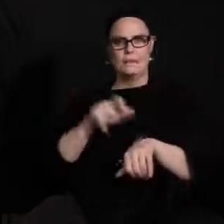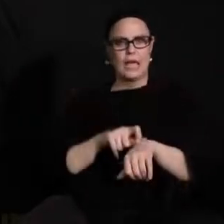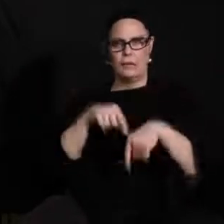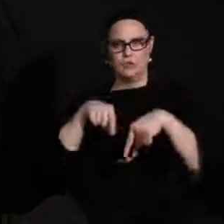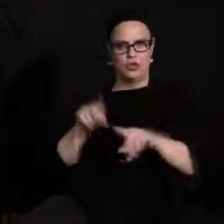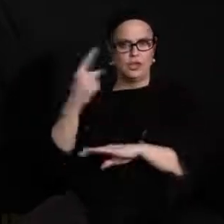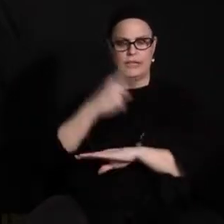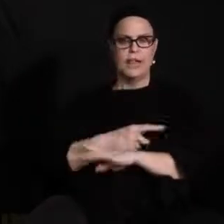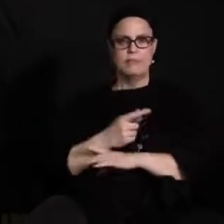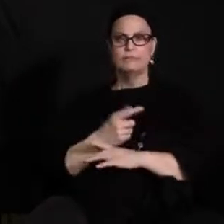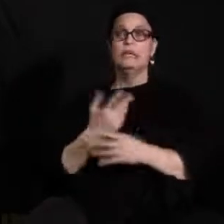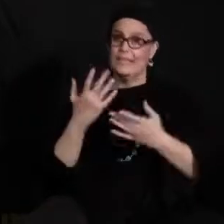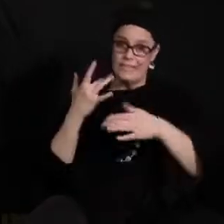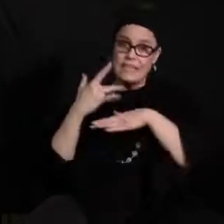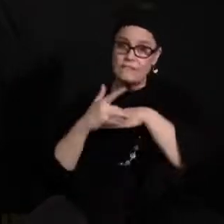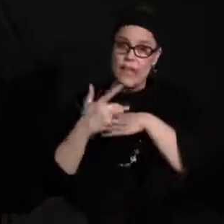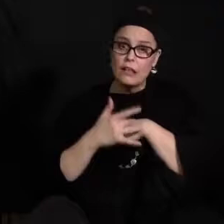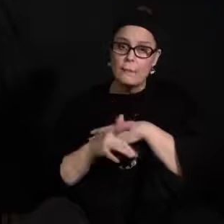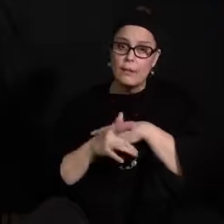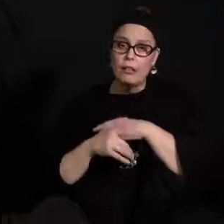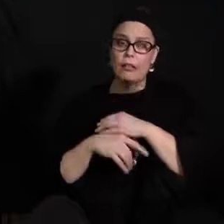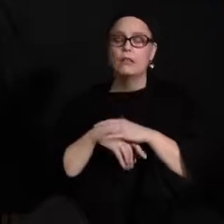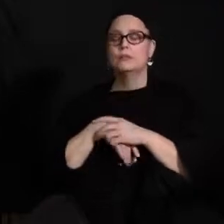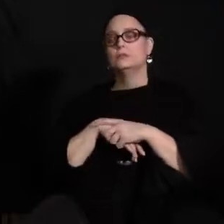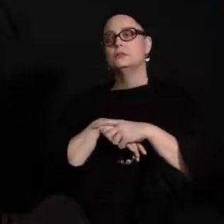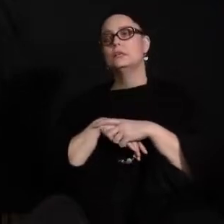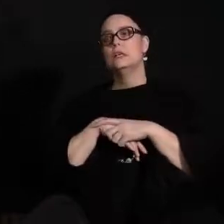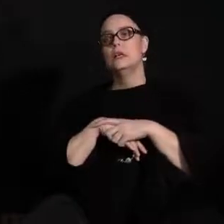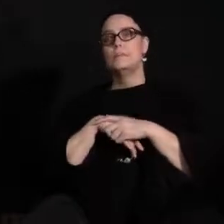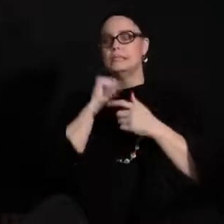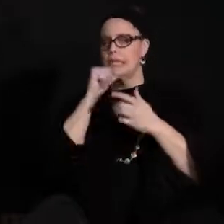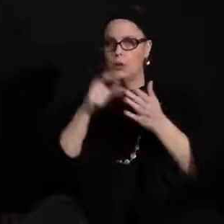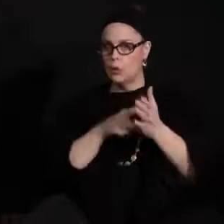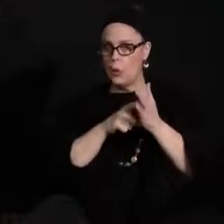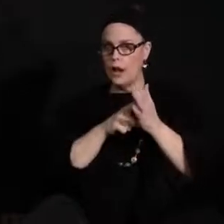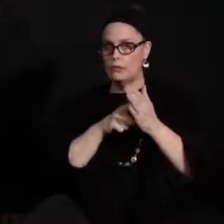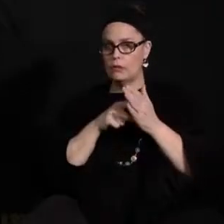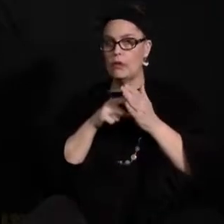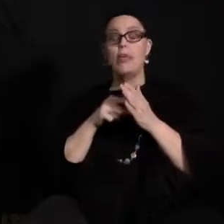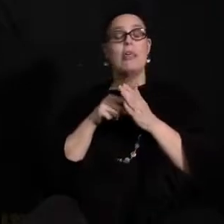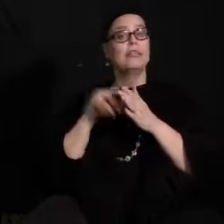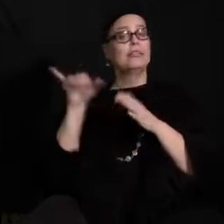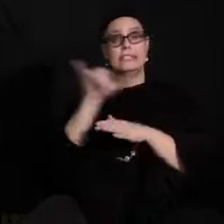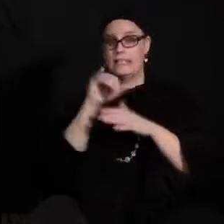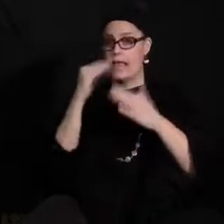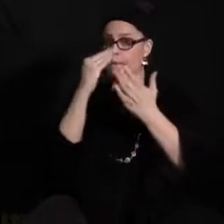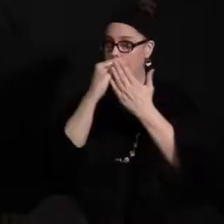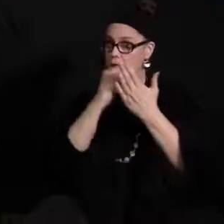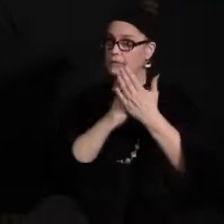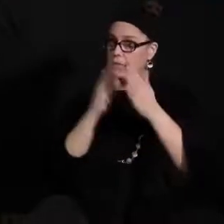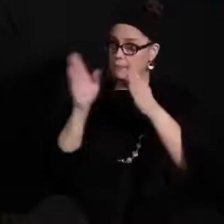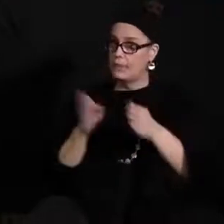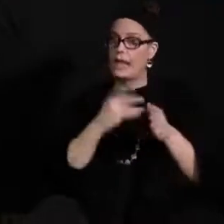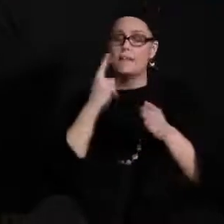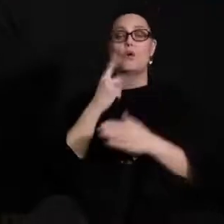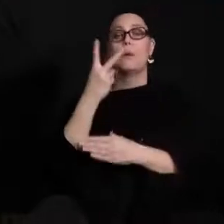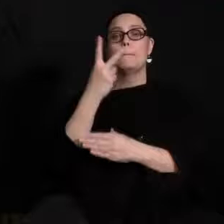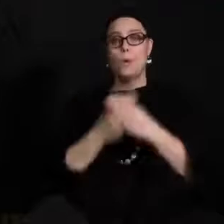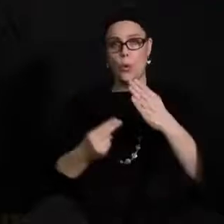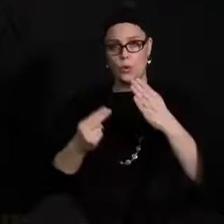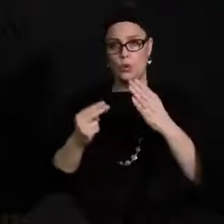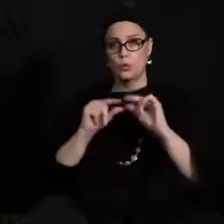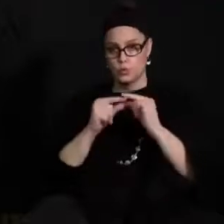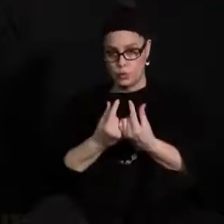in creating one lesson plan for for both groups they will have availability to the same